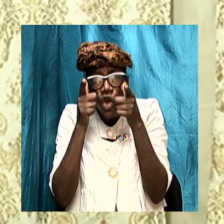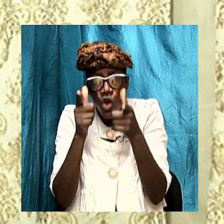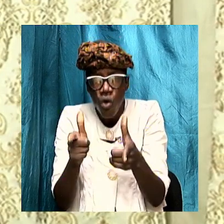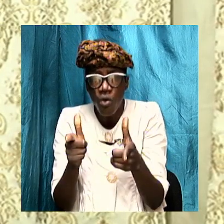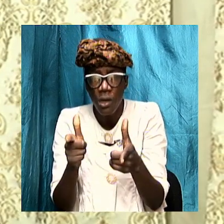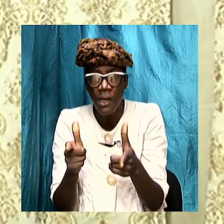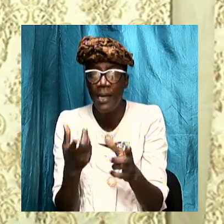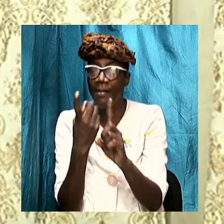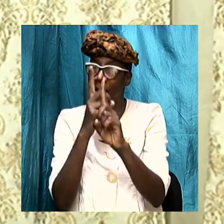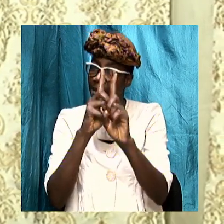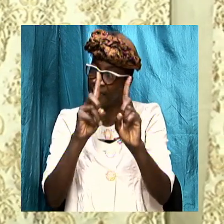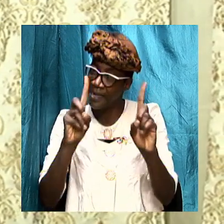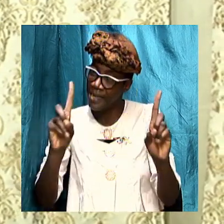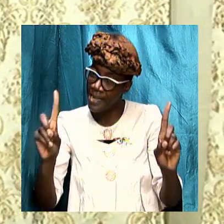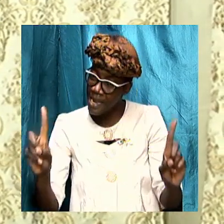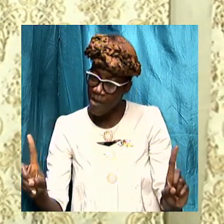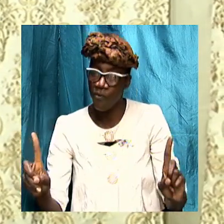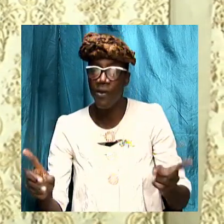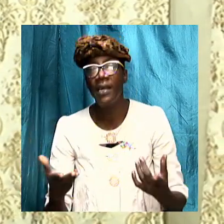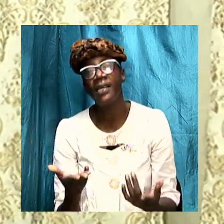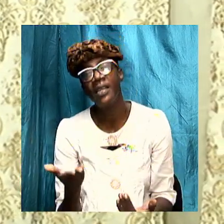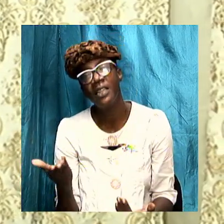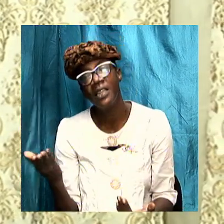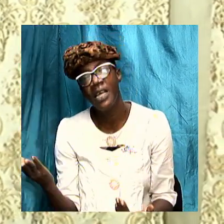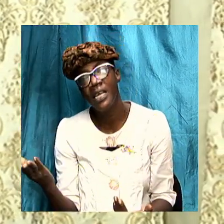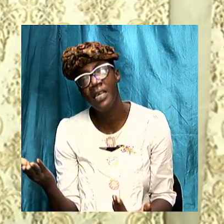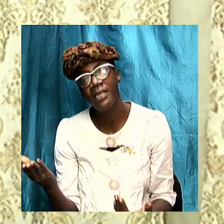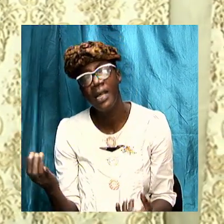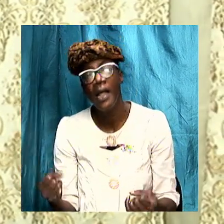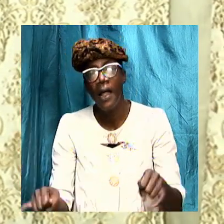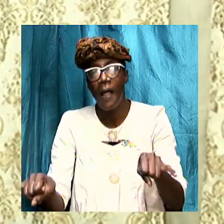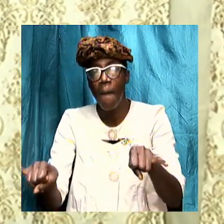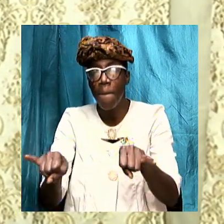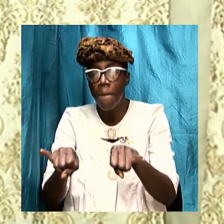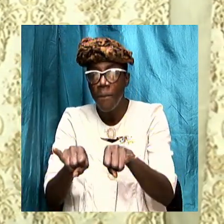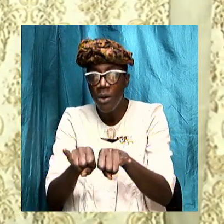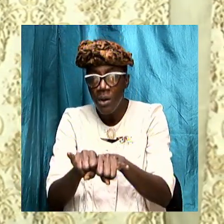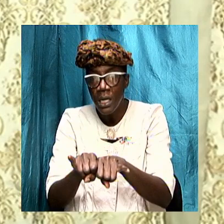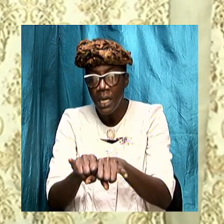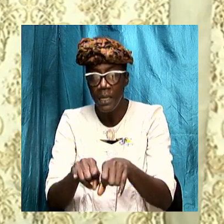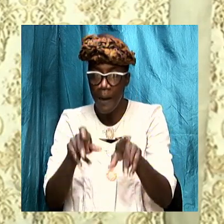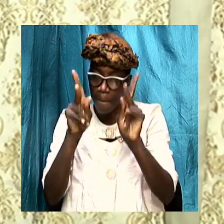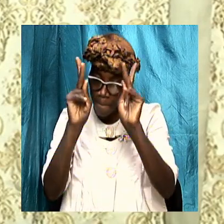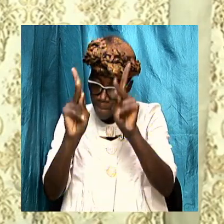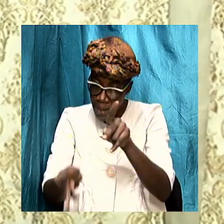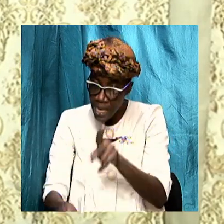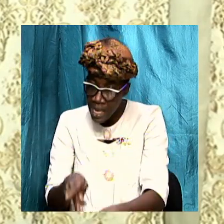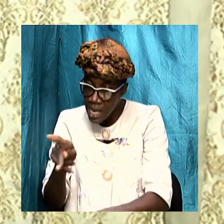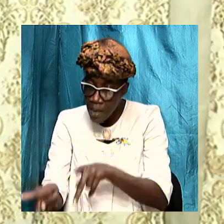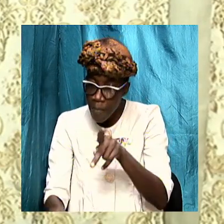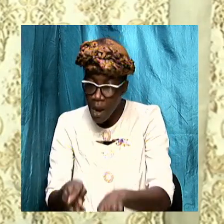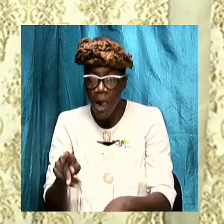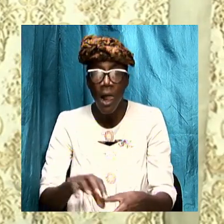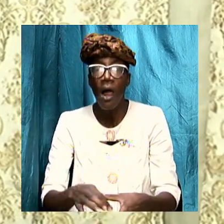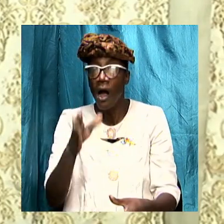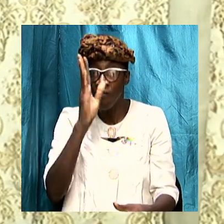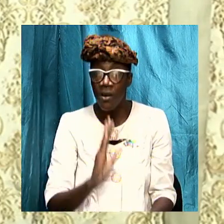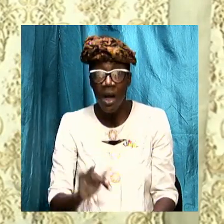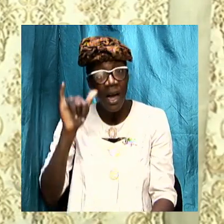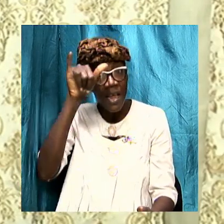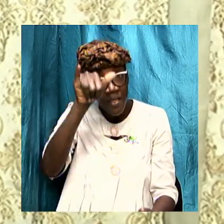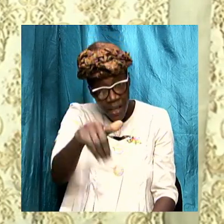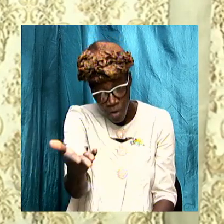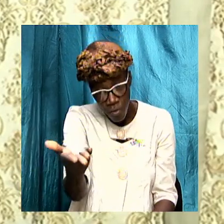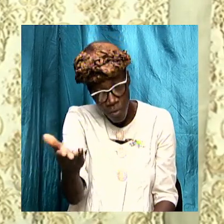into different things and it is important as important people of God that we understand